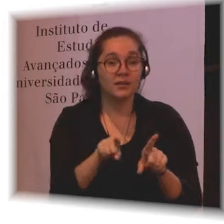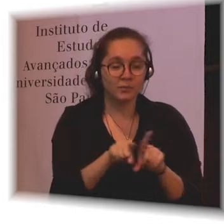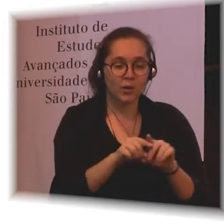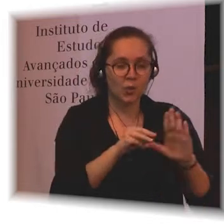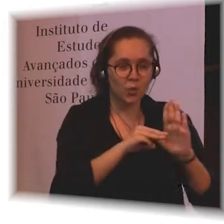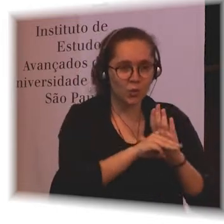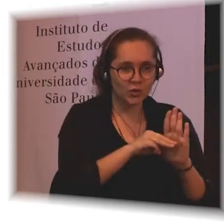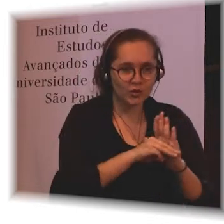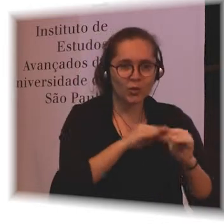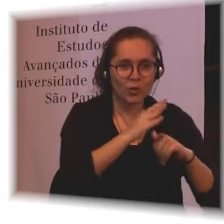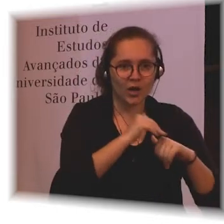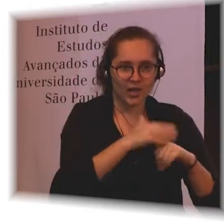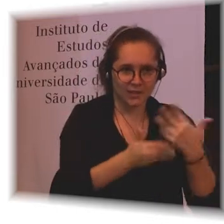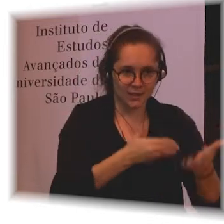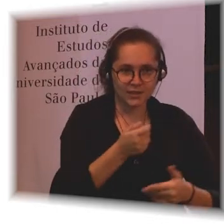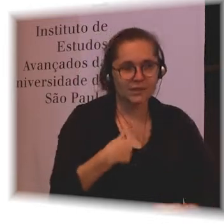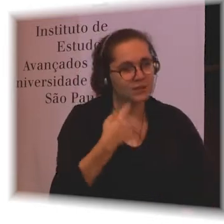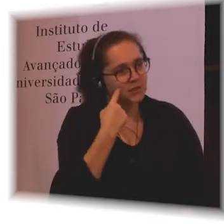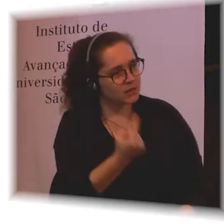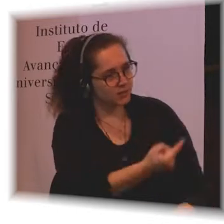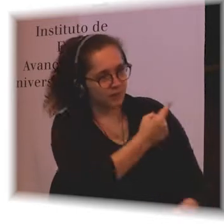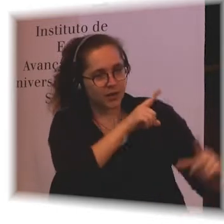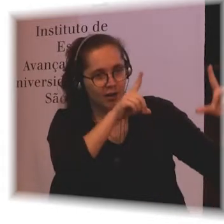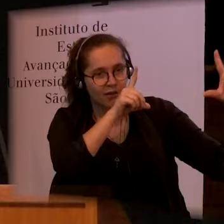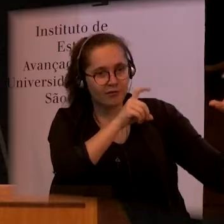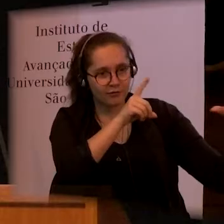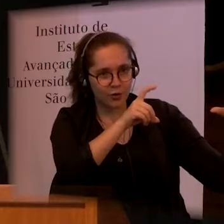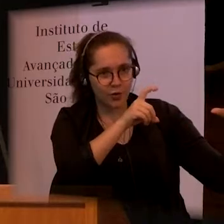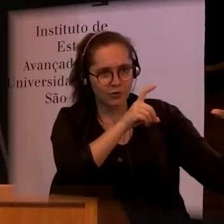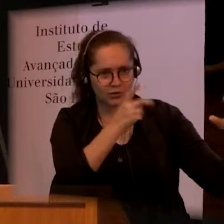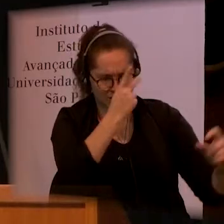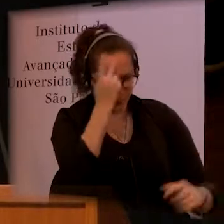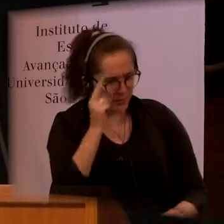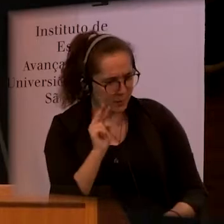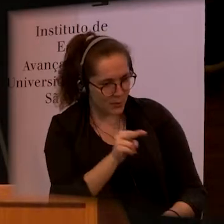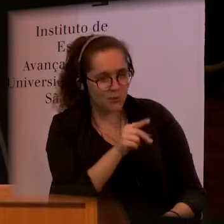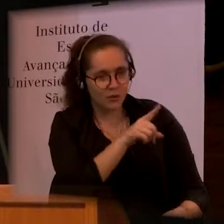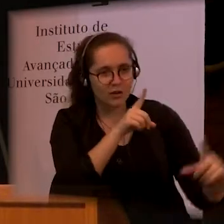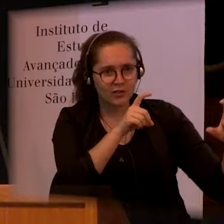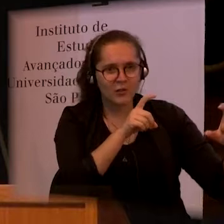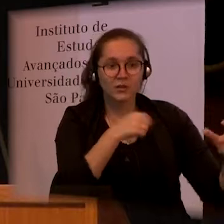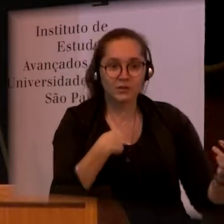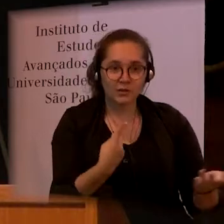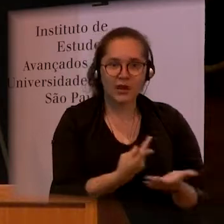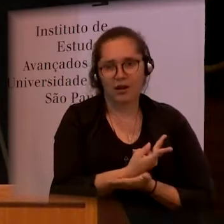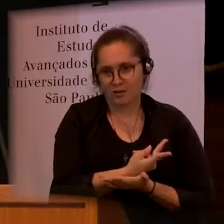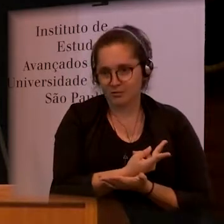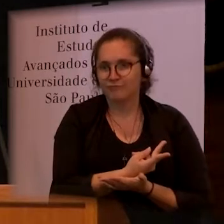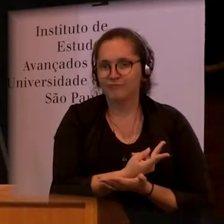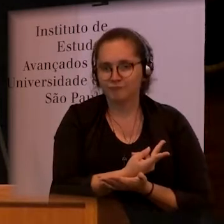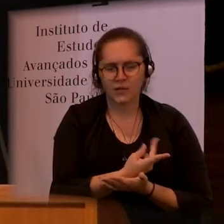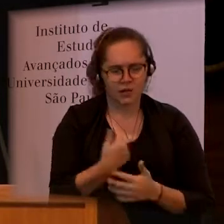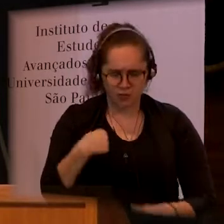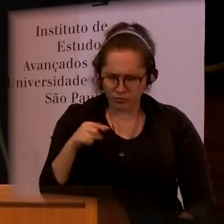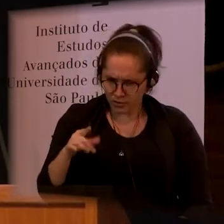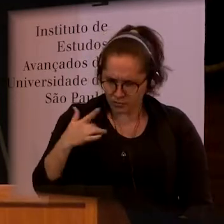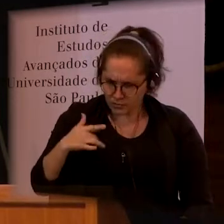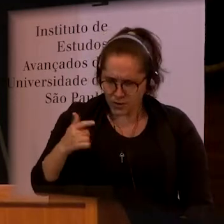is something wrong with him. And I feel sorry for him and I'm going to try and help him and that makes me feel good.